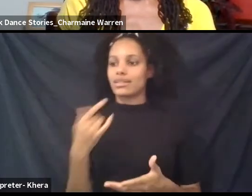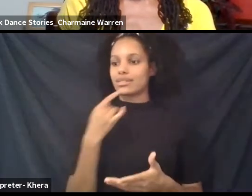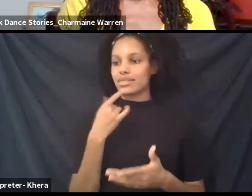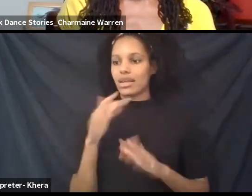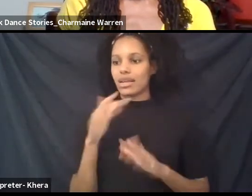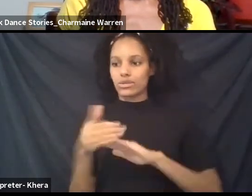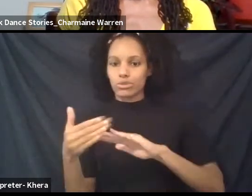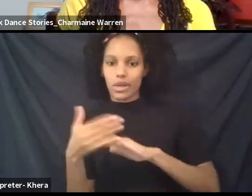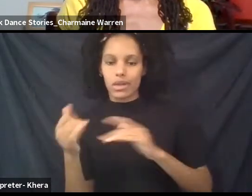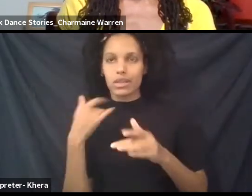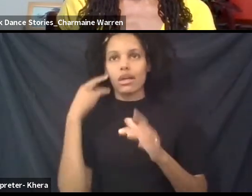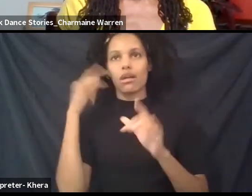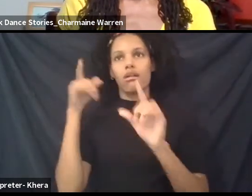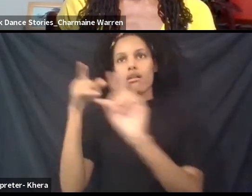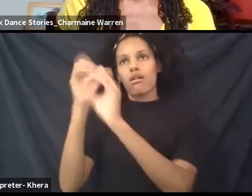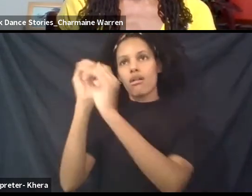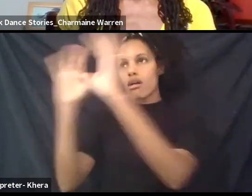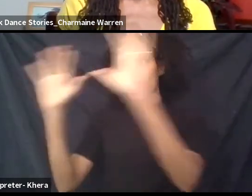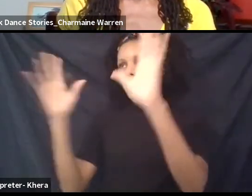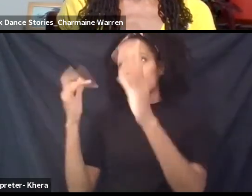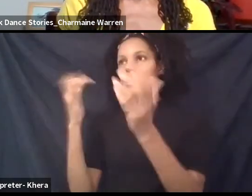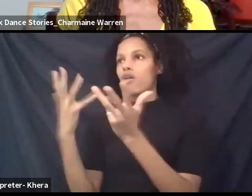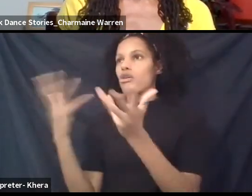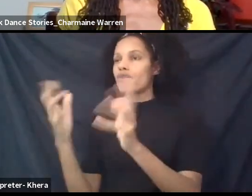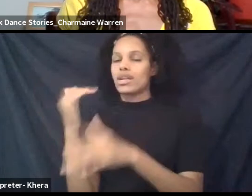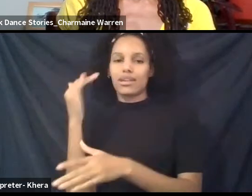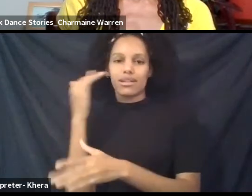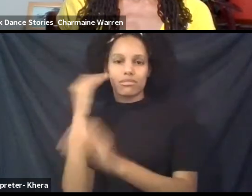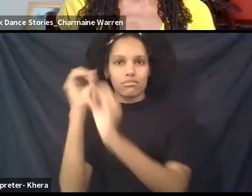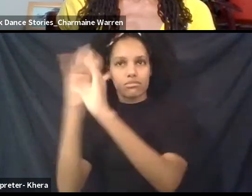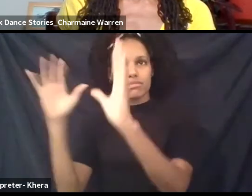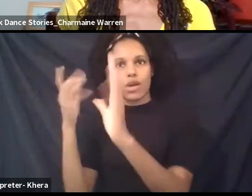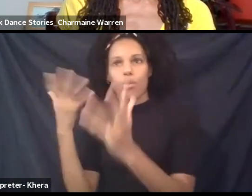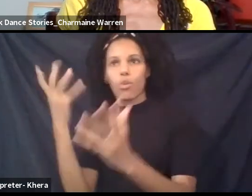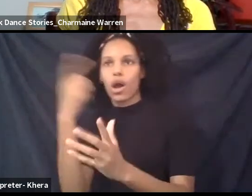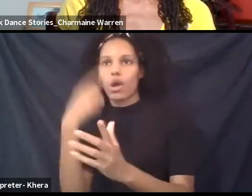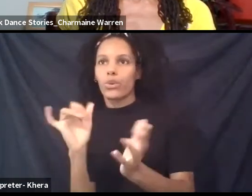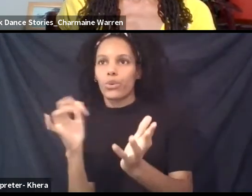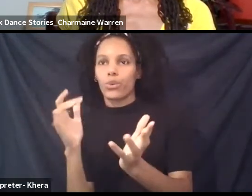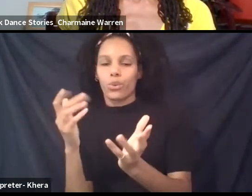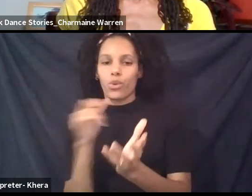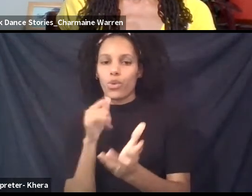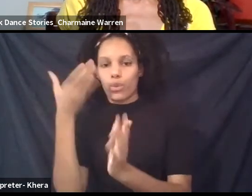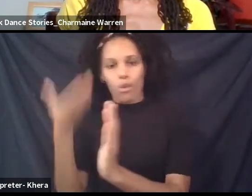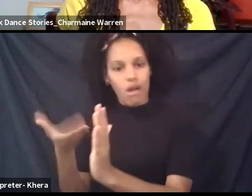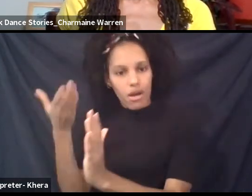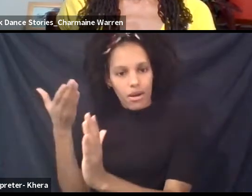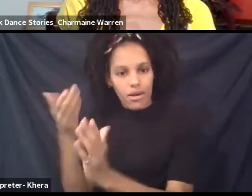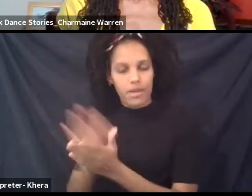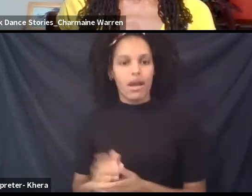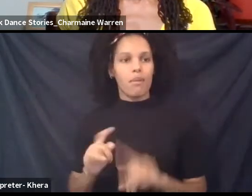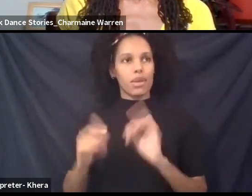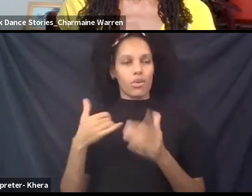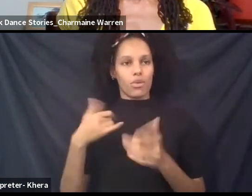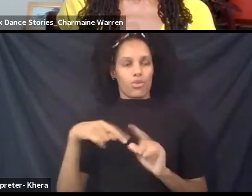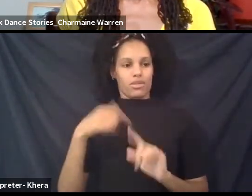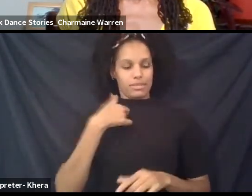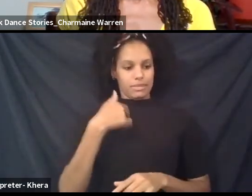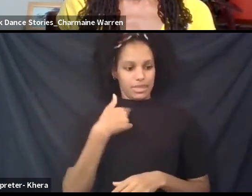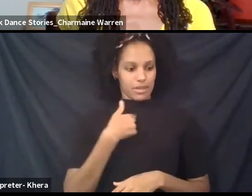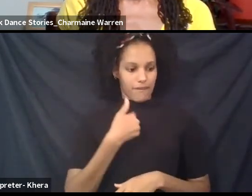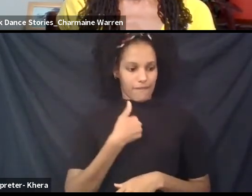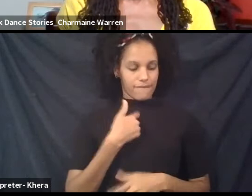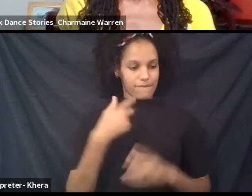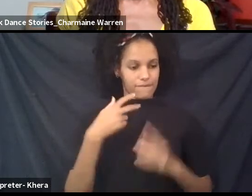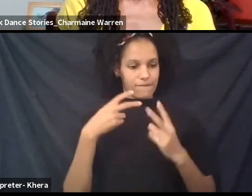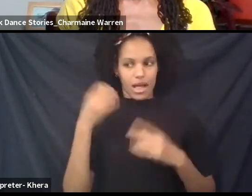what, what shade. I mean, the, the list goes on. But when I think about where I'm from, I mean, I'm, I'm going to the first thought that came